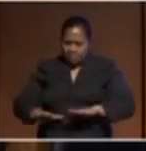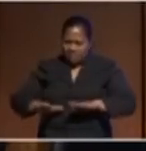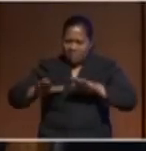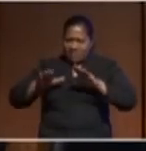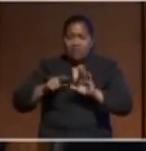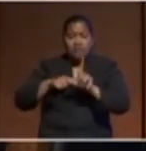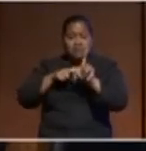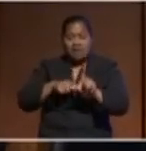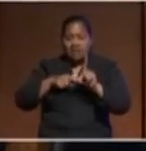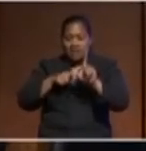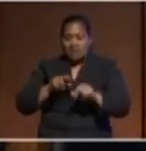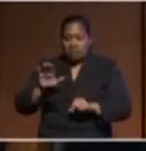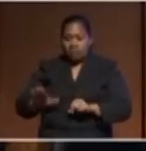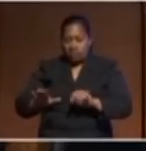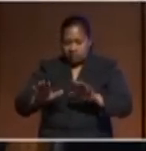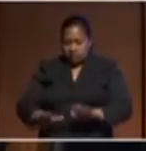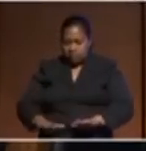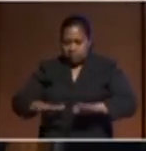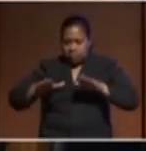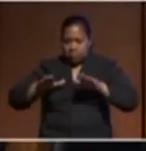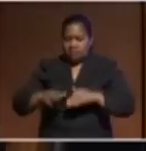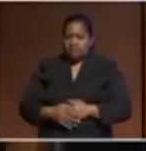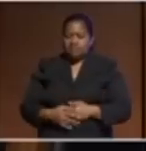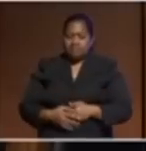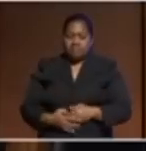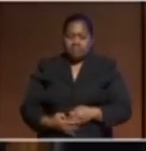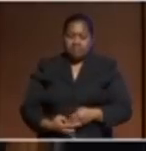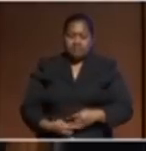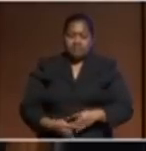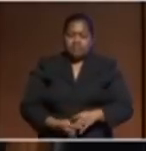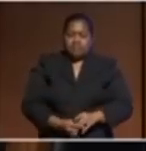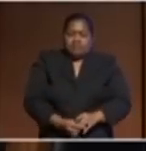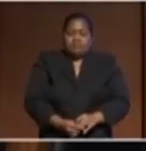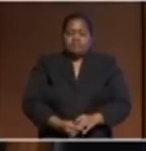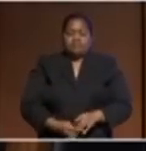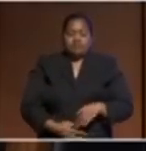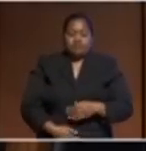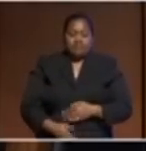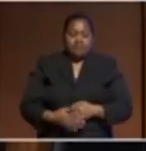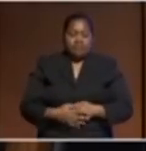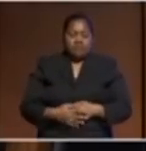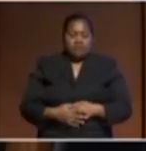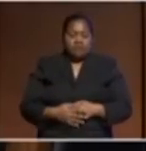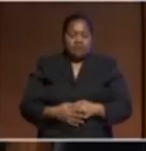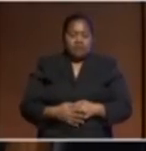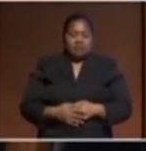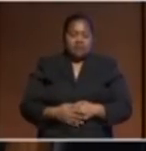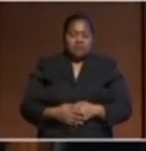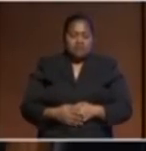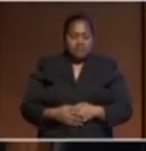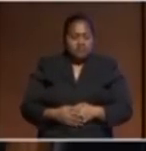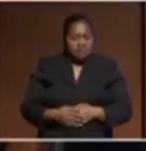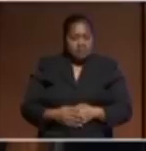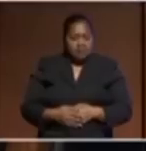child, Pia may put it very well, how important it is to be on the laps of your parents